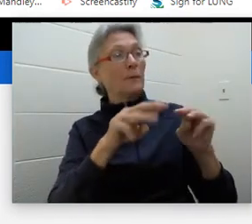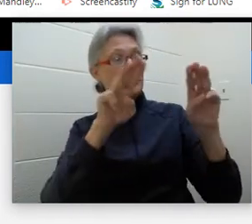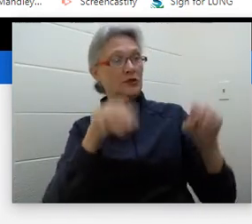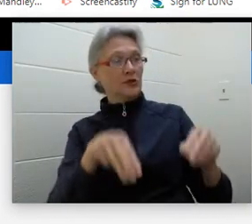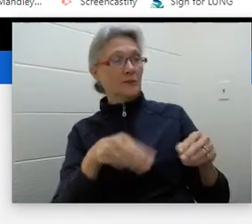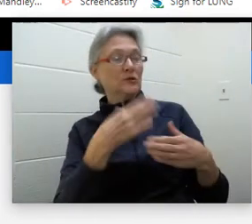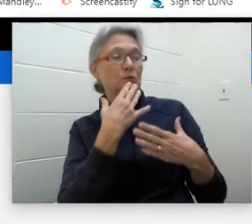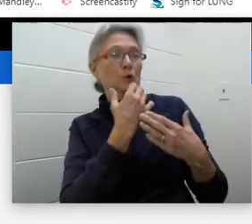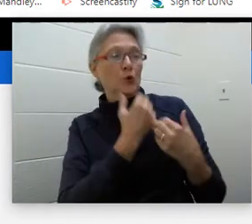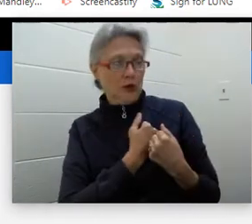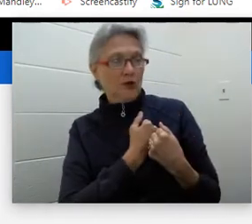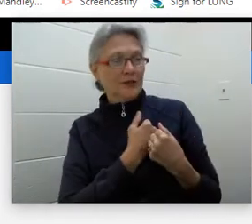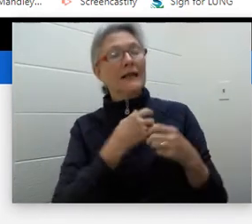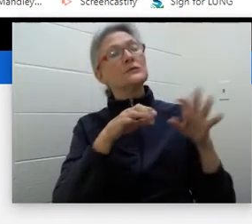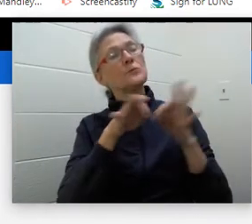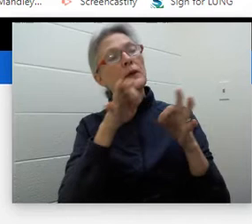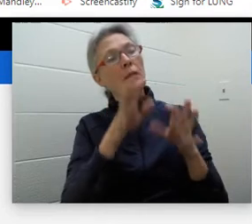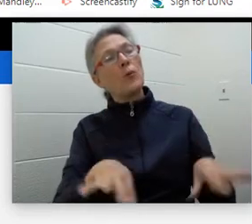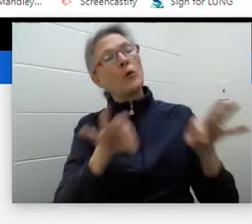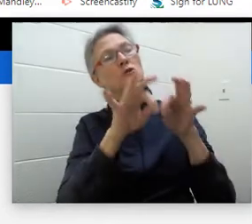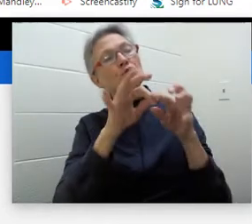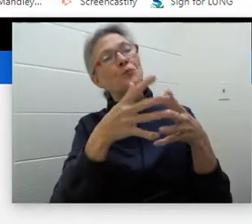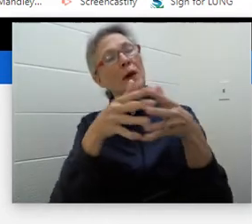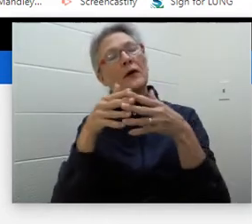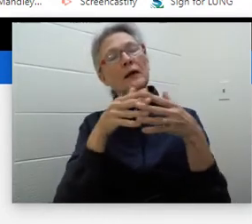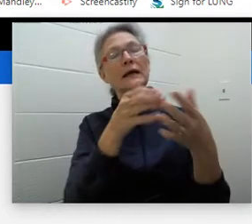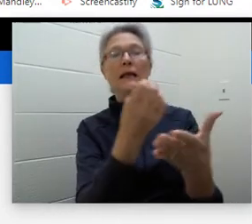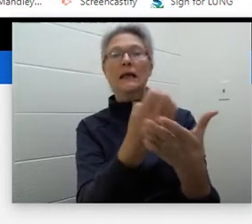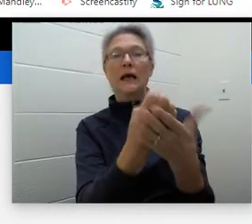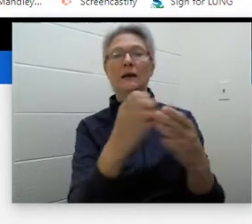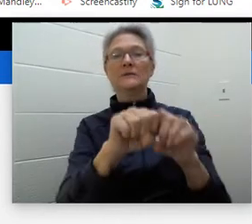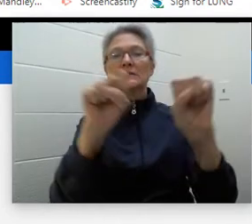and explain their importance to our American economy.